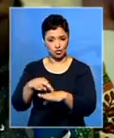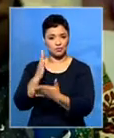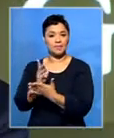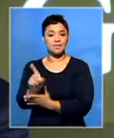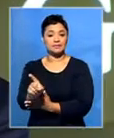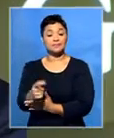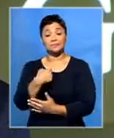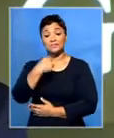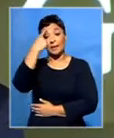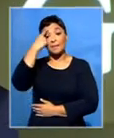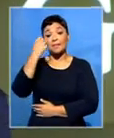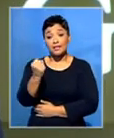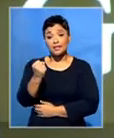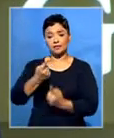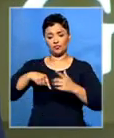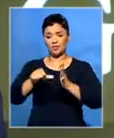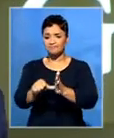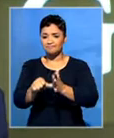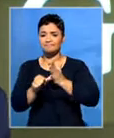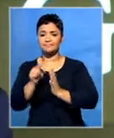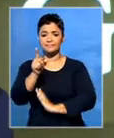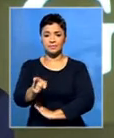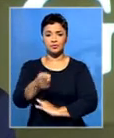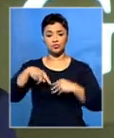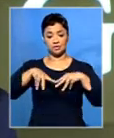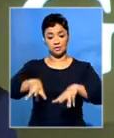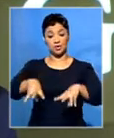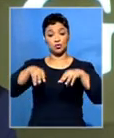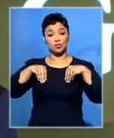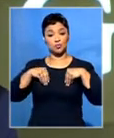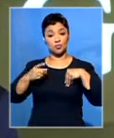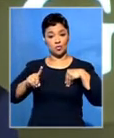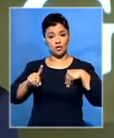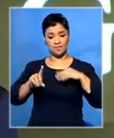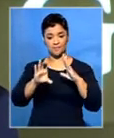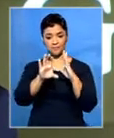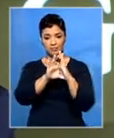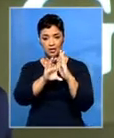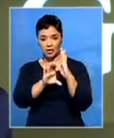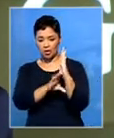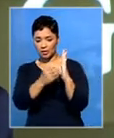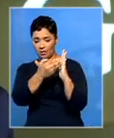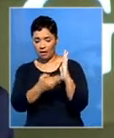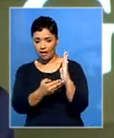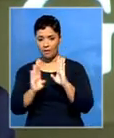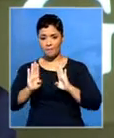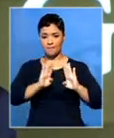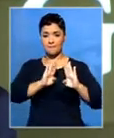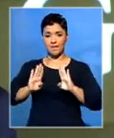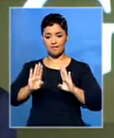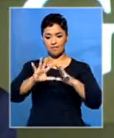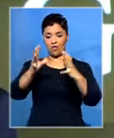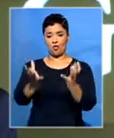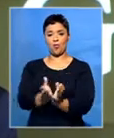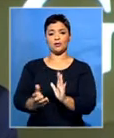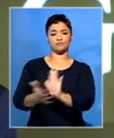I believe that this serves to emphasize the importance of adopting the suggested codes of conduct once the Global Charter has been